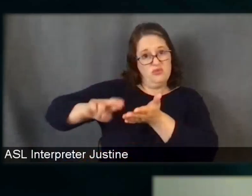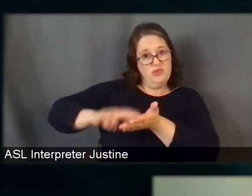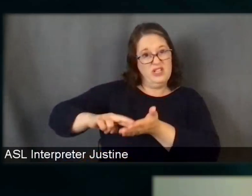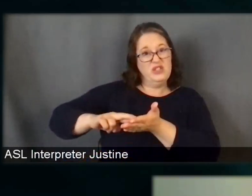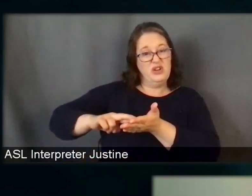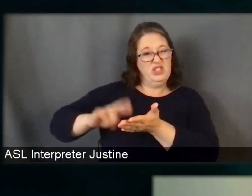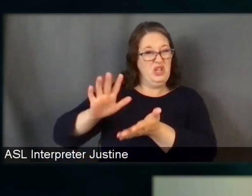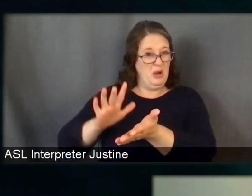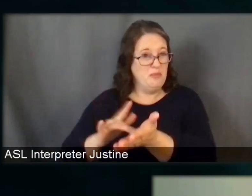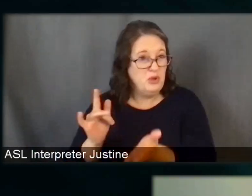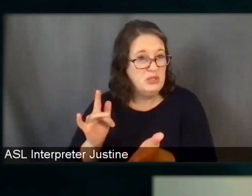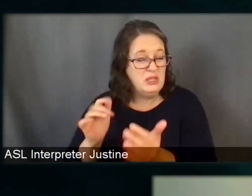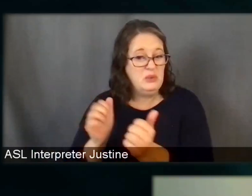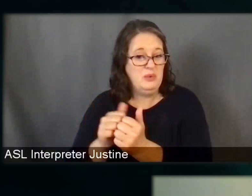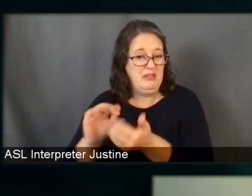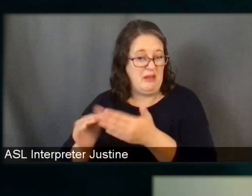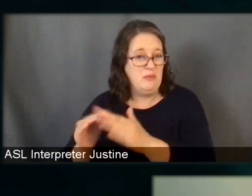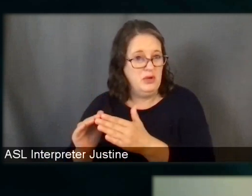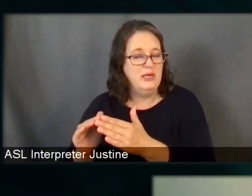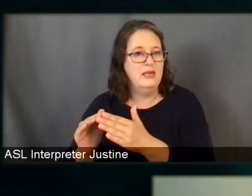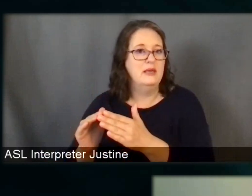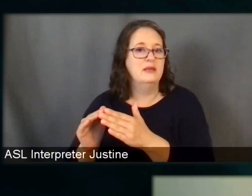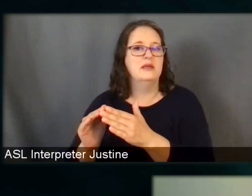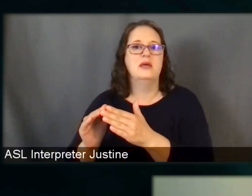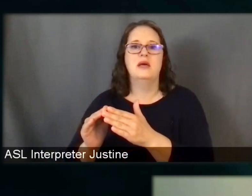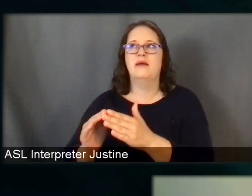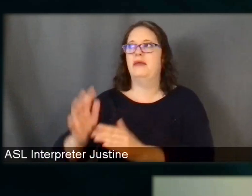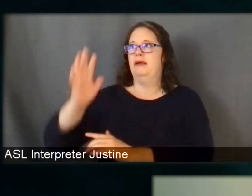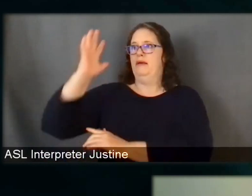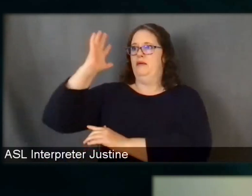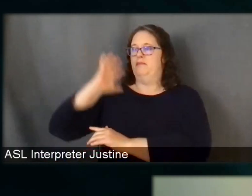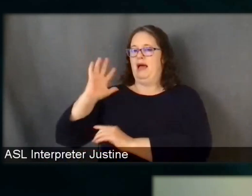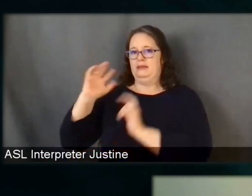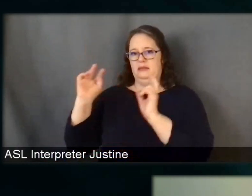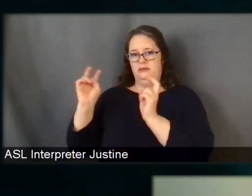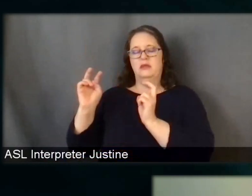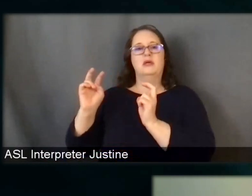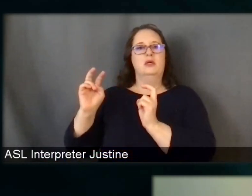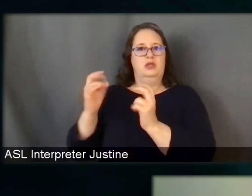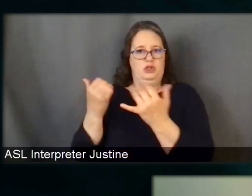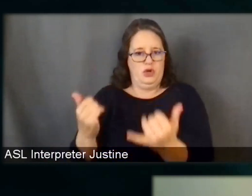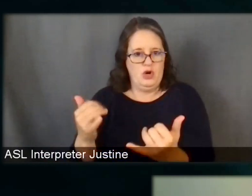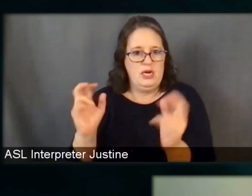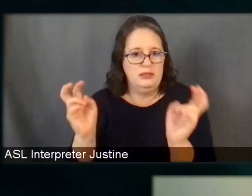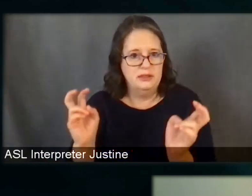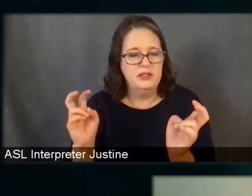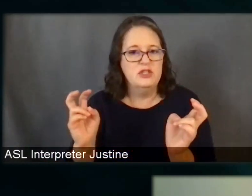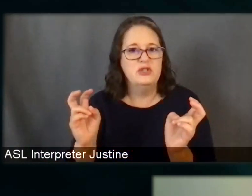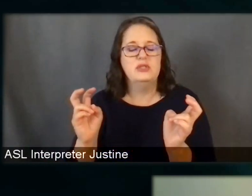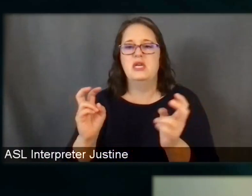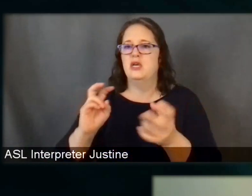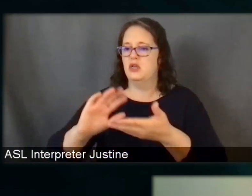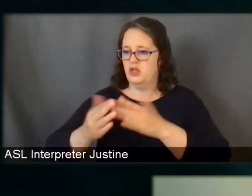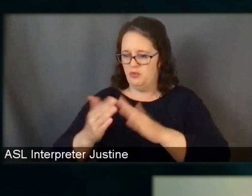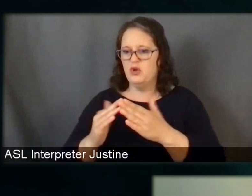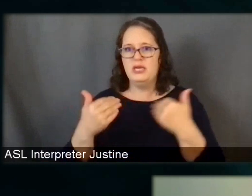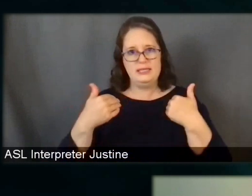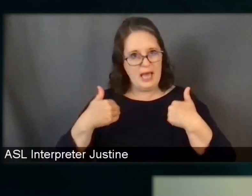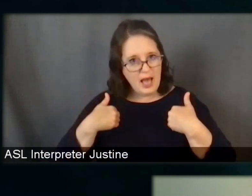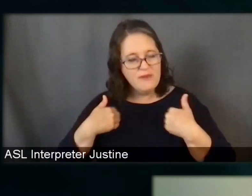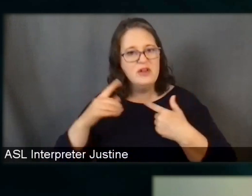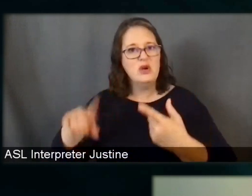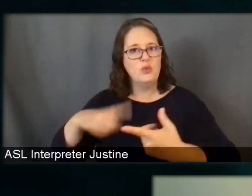as well as current and contemporary experiences that communities often have when they engage medical systems.